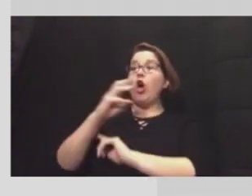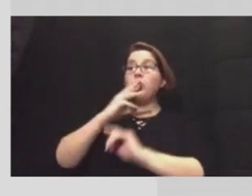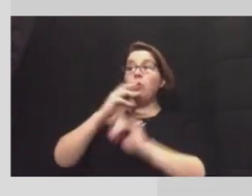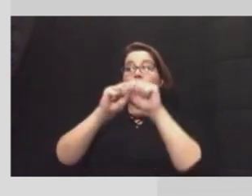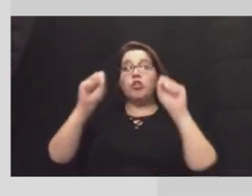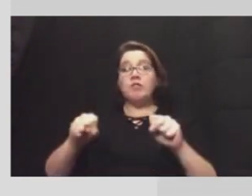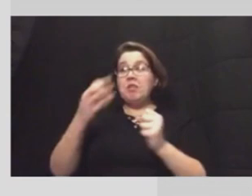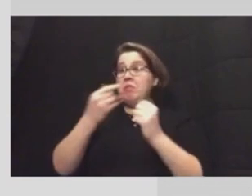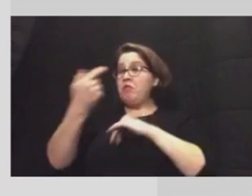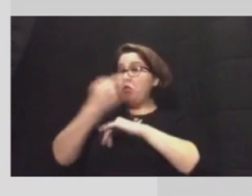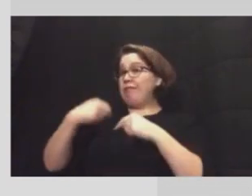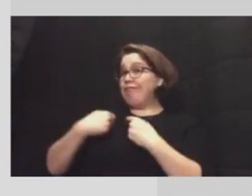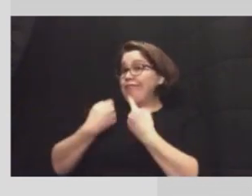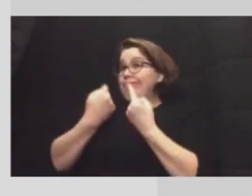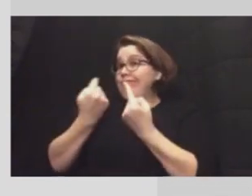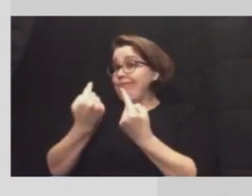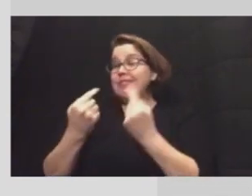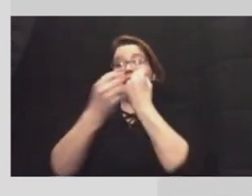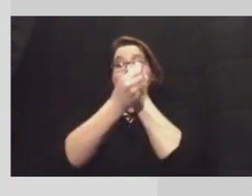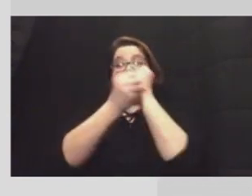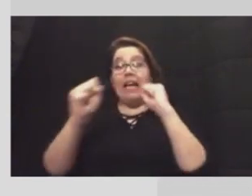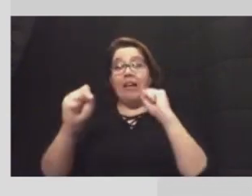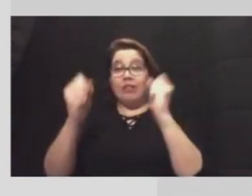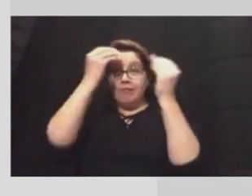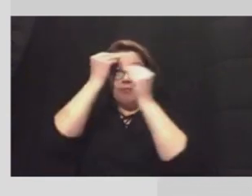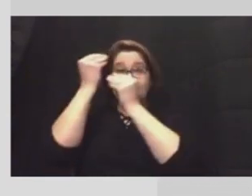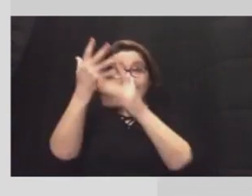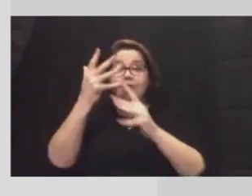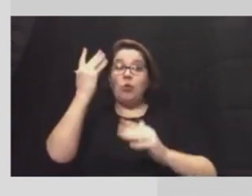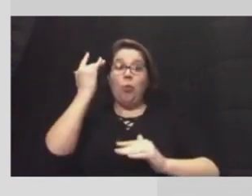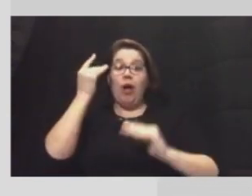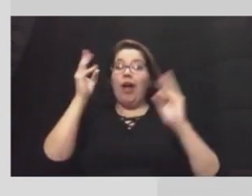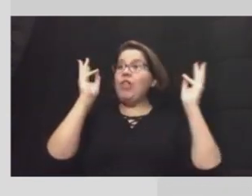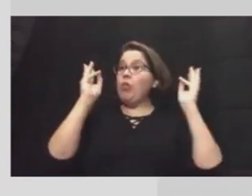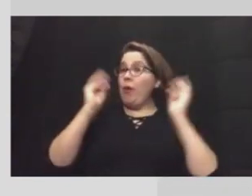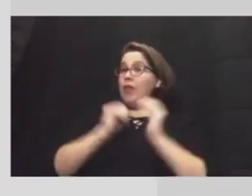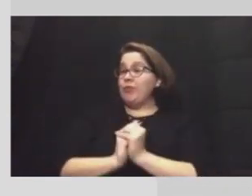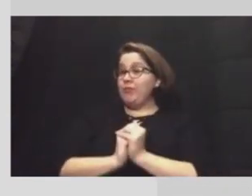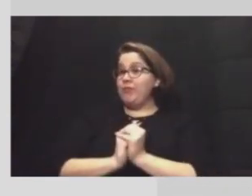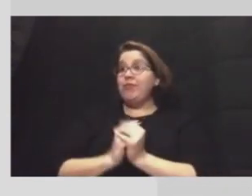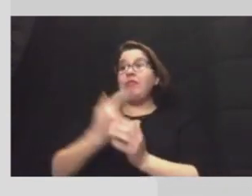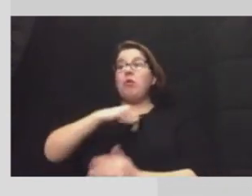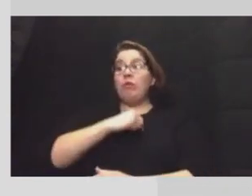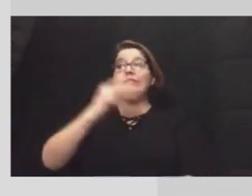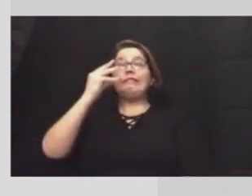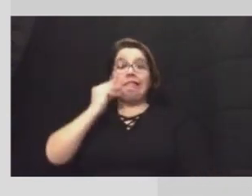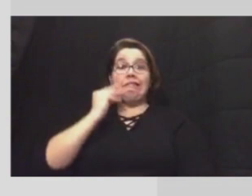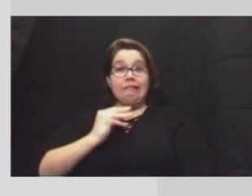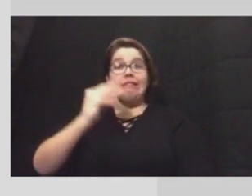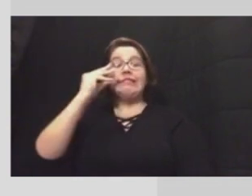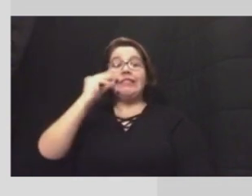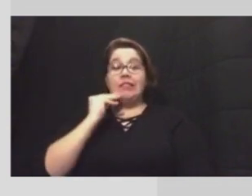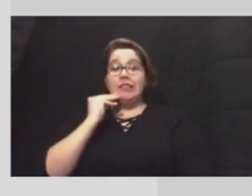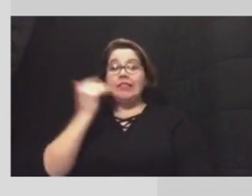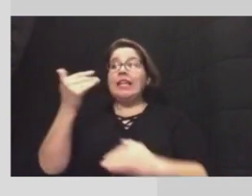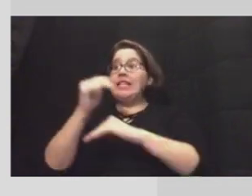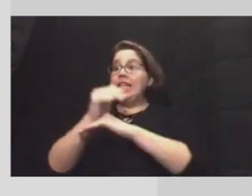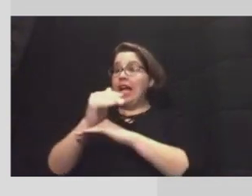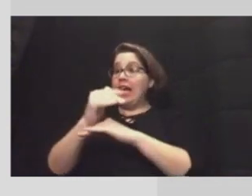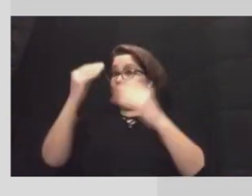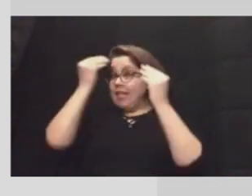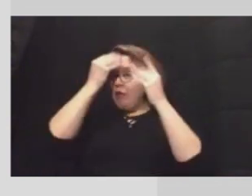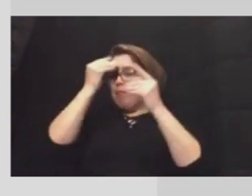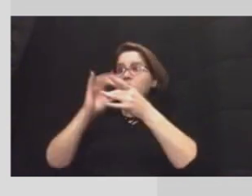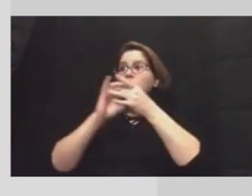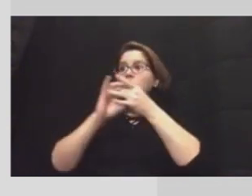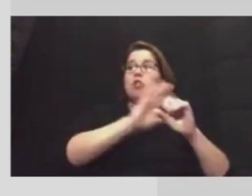a few days since we've been able to safely bring you this update due to the weather we too have been experiencing. Tonight's briefing is a COVID